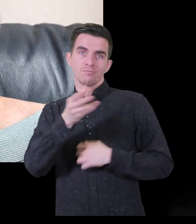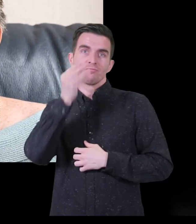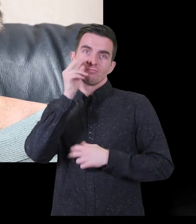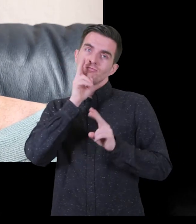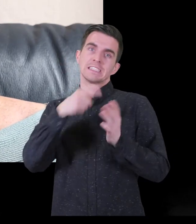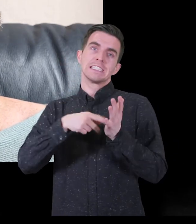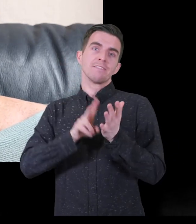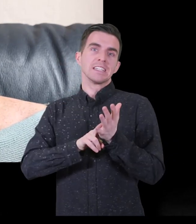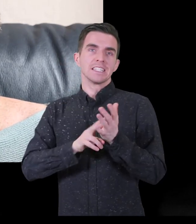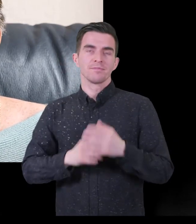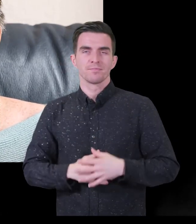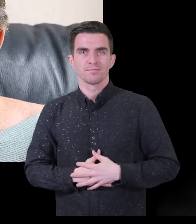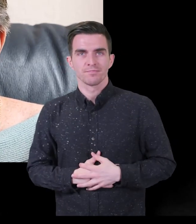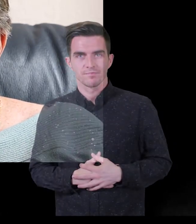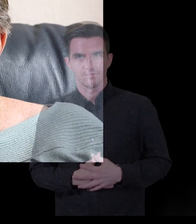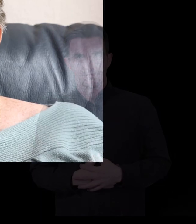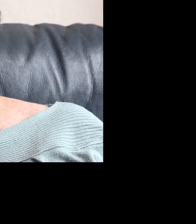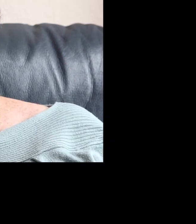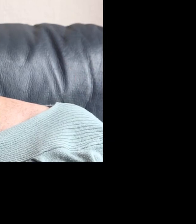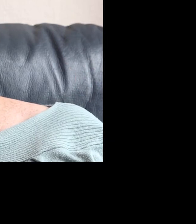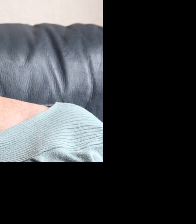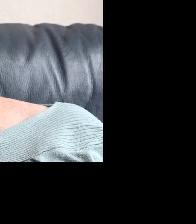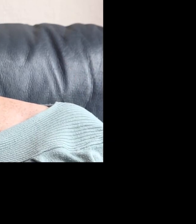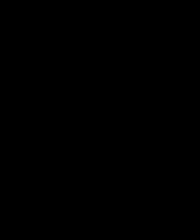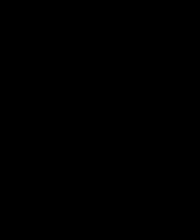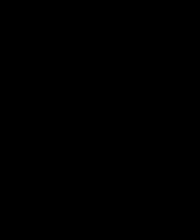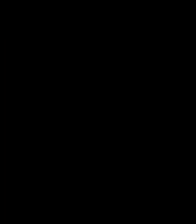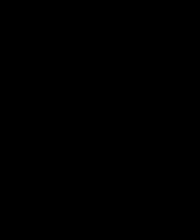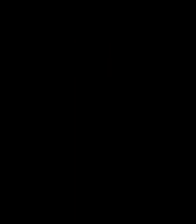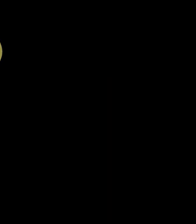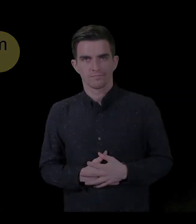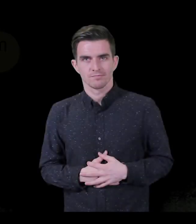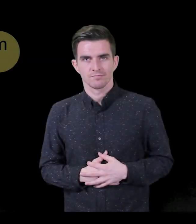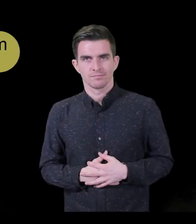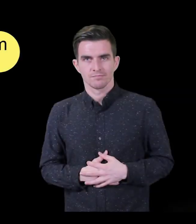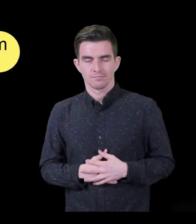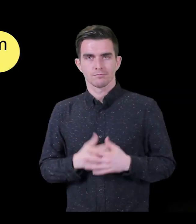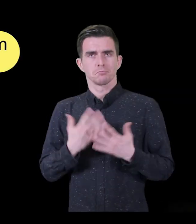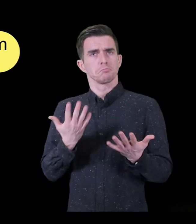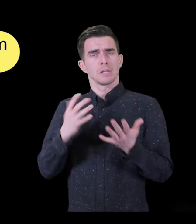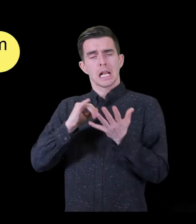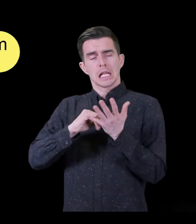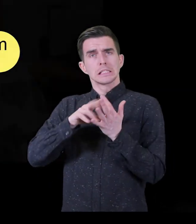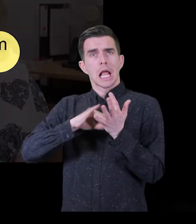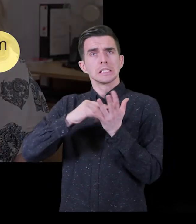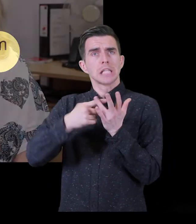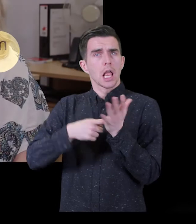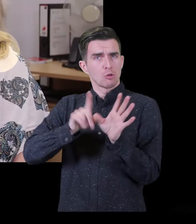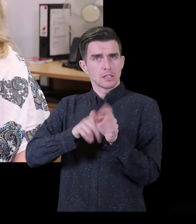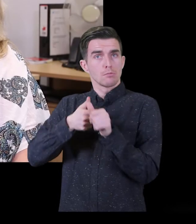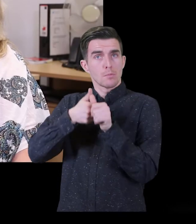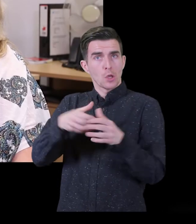pleasant that I don't have to sit and watch the TV with fingers in both ears. How has the sensory support team helped me?